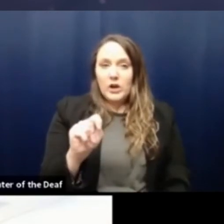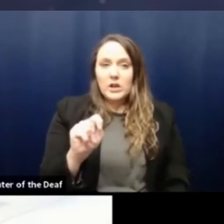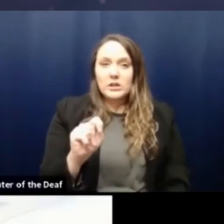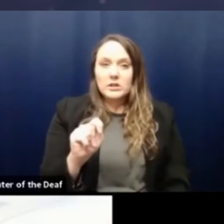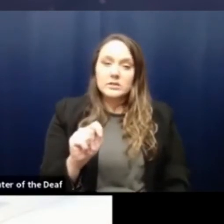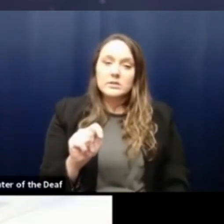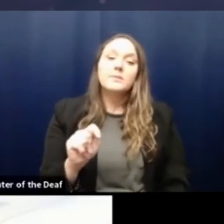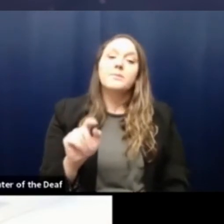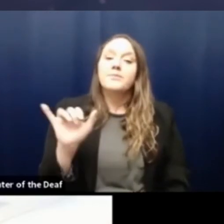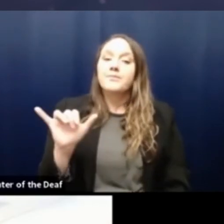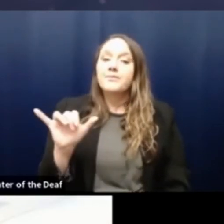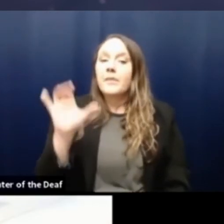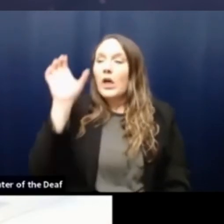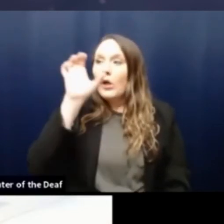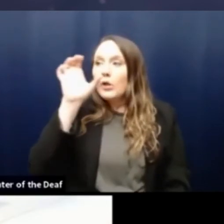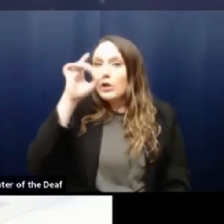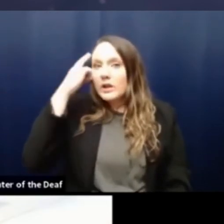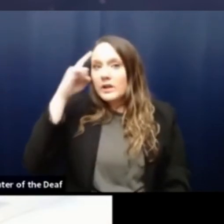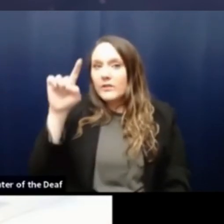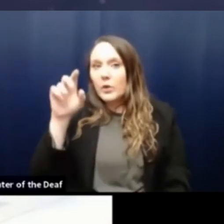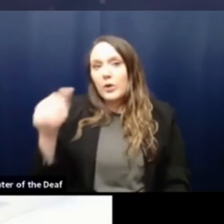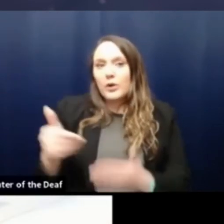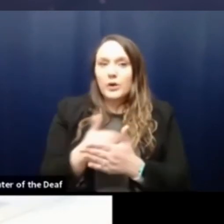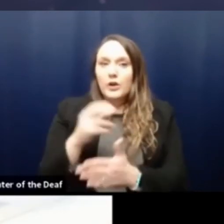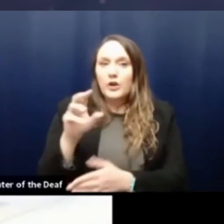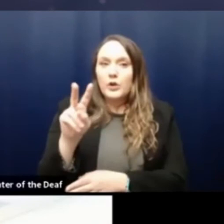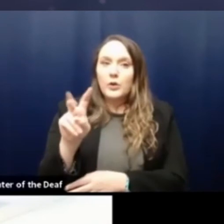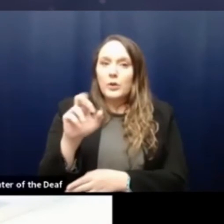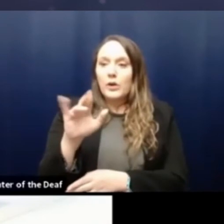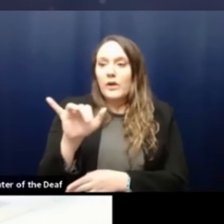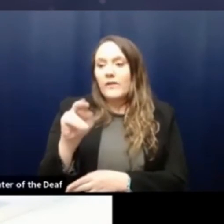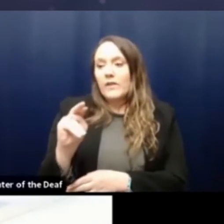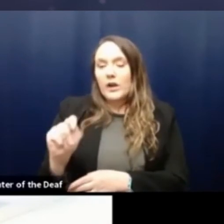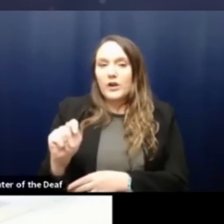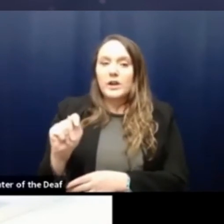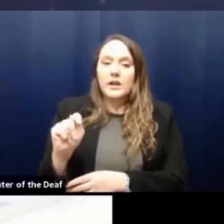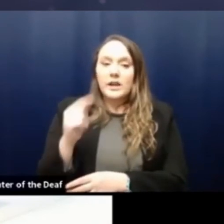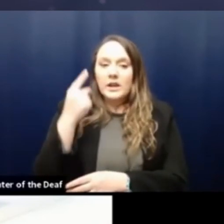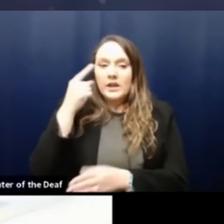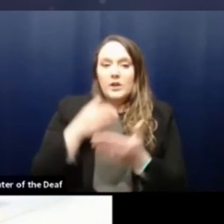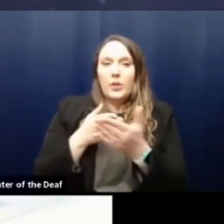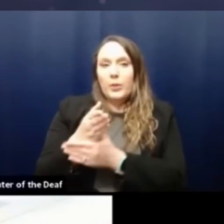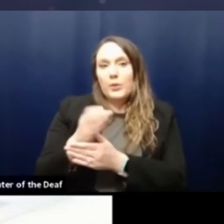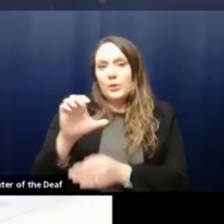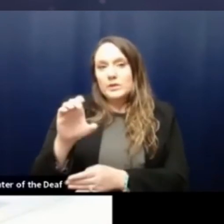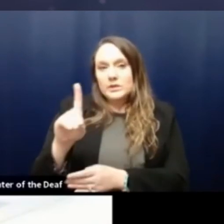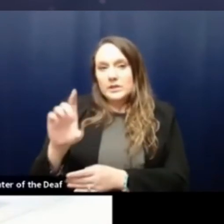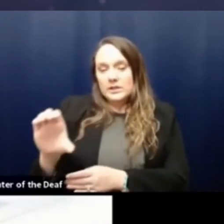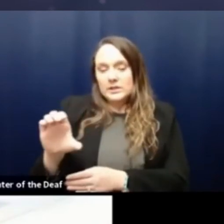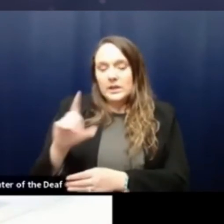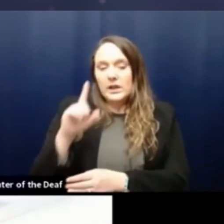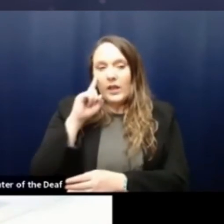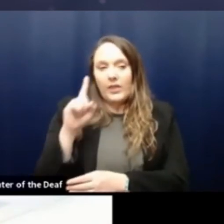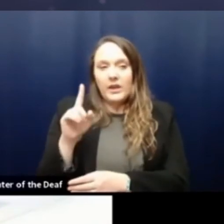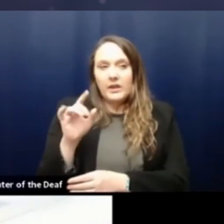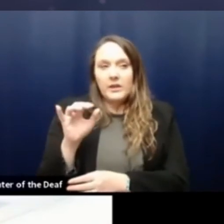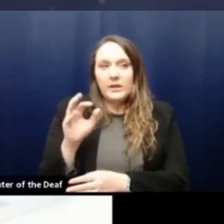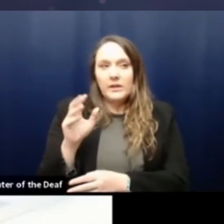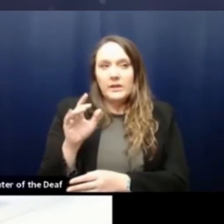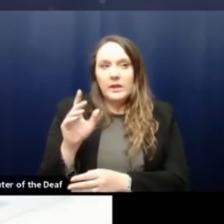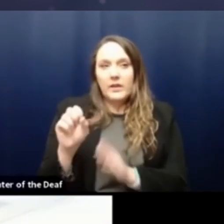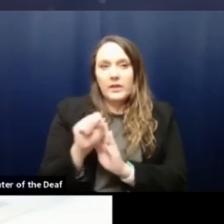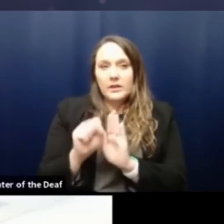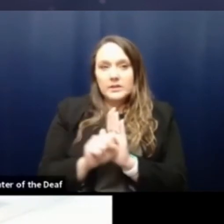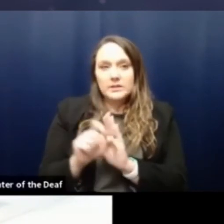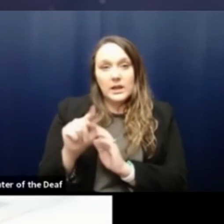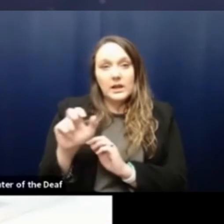so looking for the new variant, looking for the new variant occurs, uh, via the Centers for Disease Control. I believe that, uh, the state of